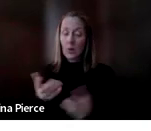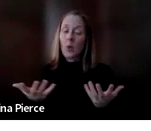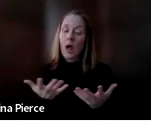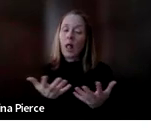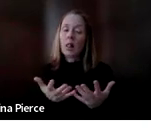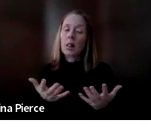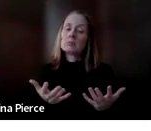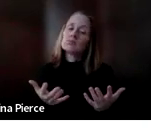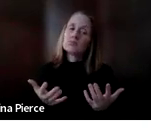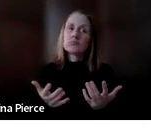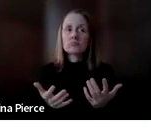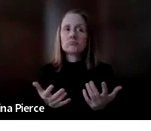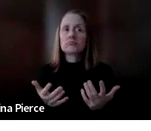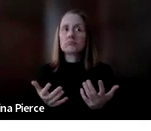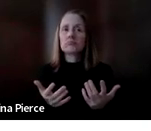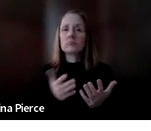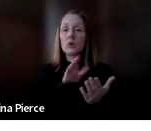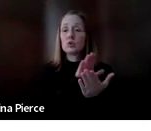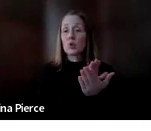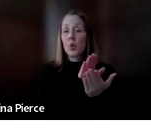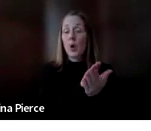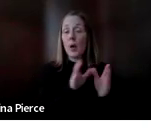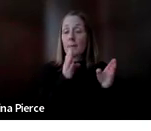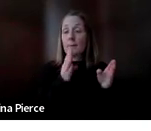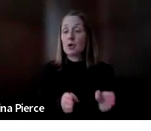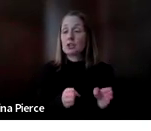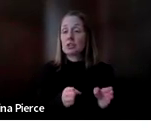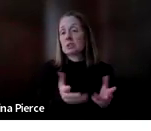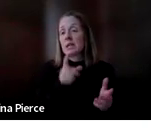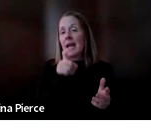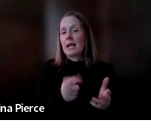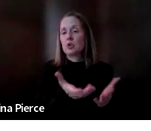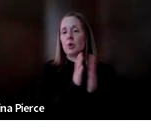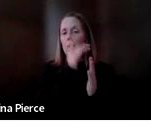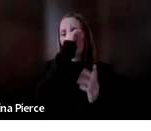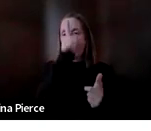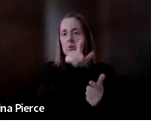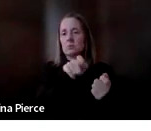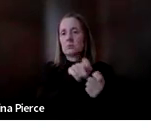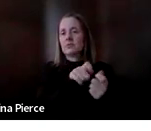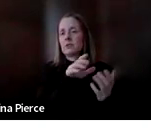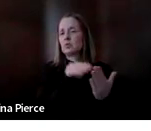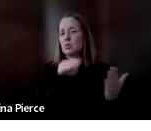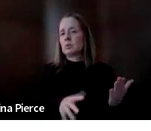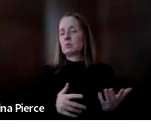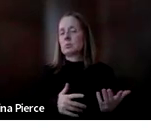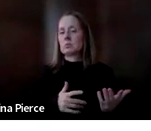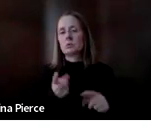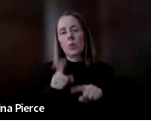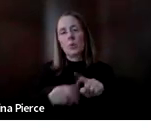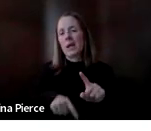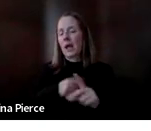personnel has to request it for an individual. So right now we cannot loan